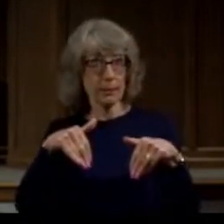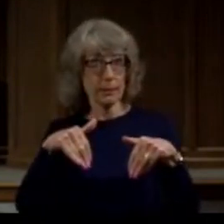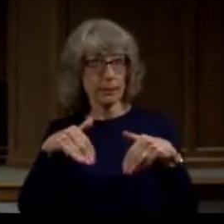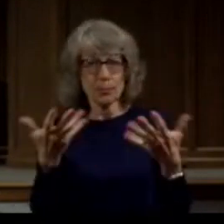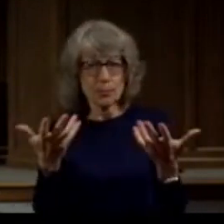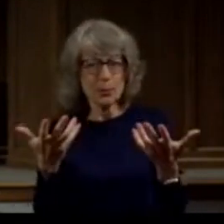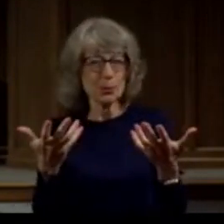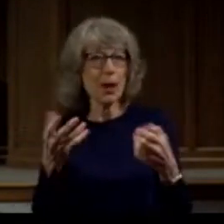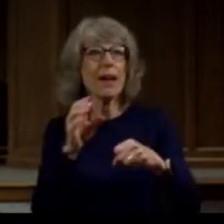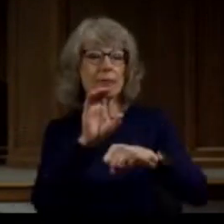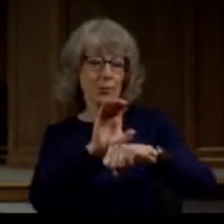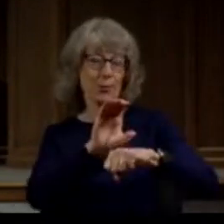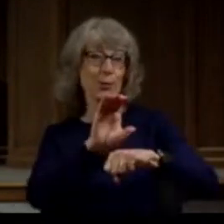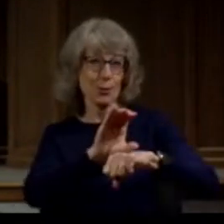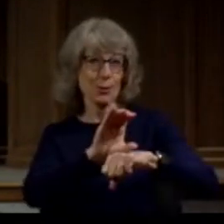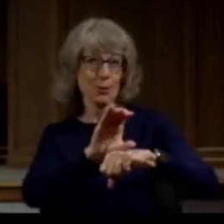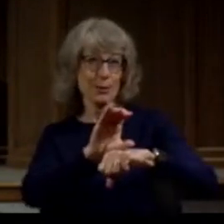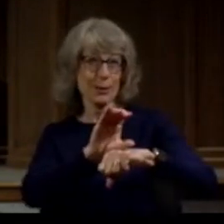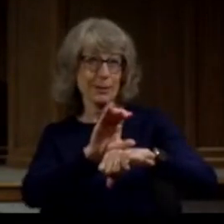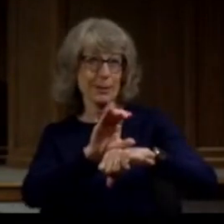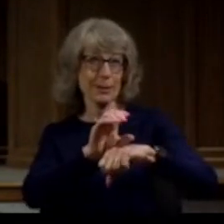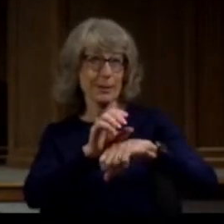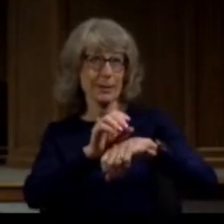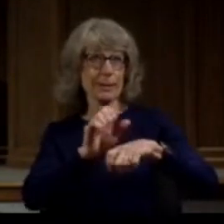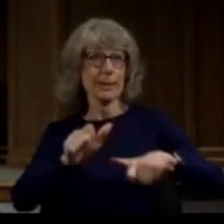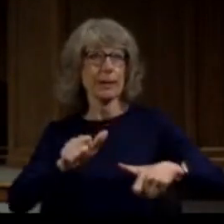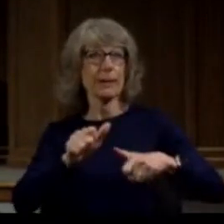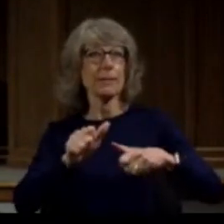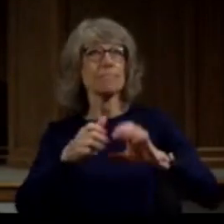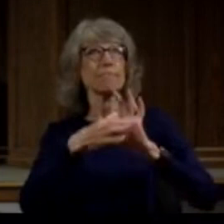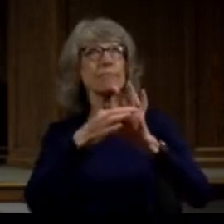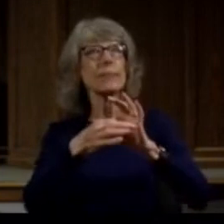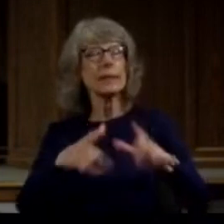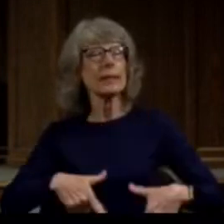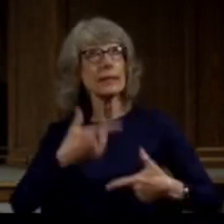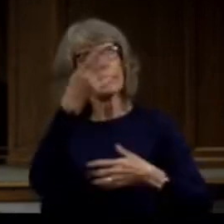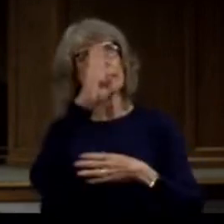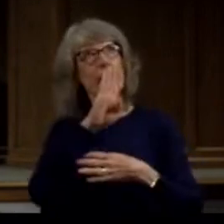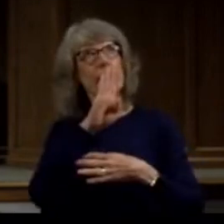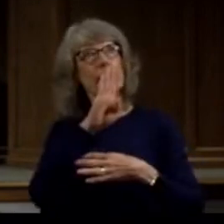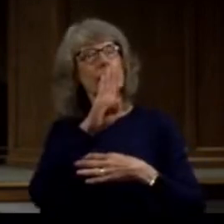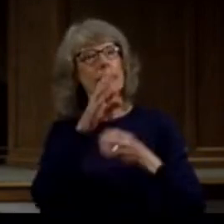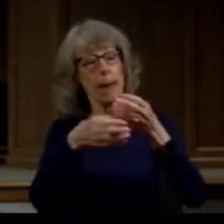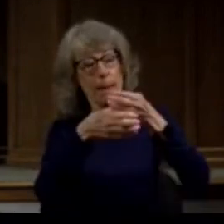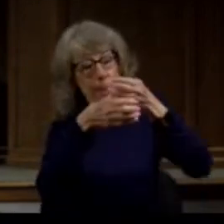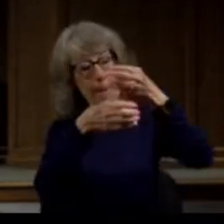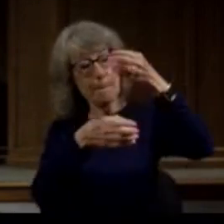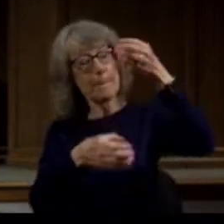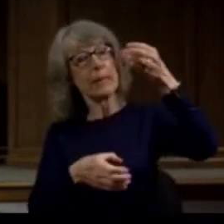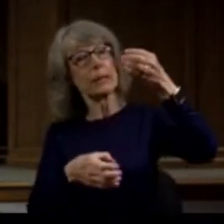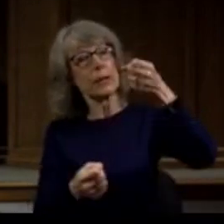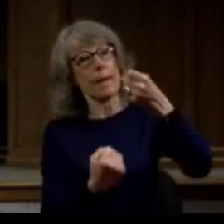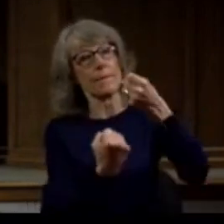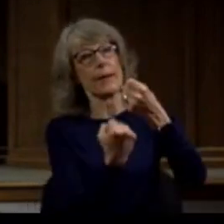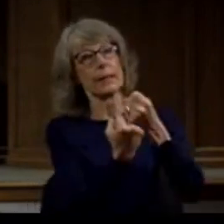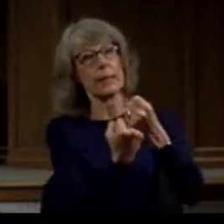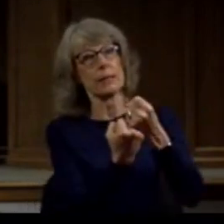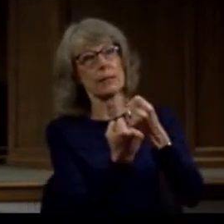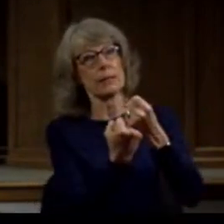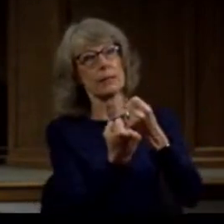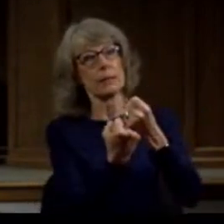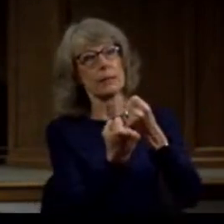of the living God, the pillar and foundation of the truth.